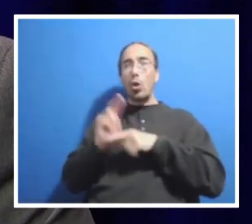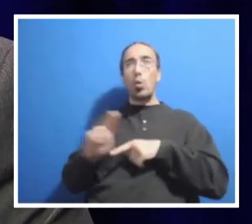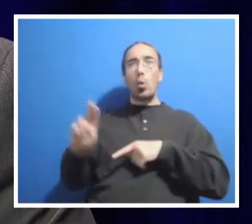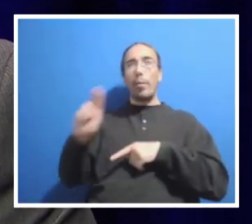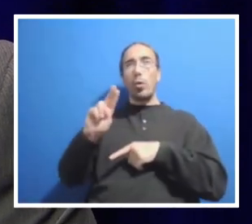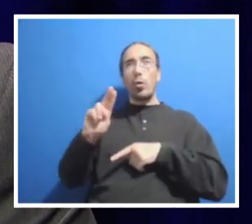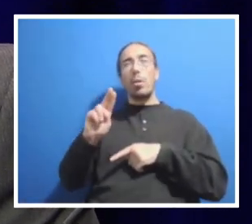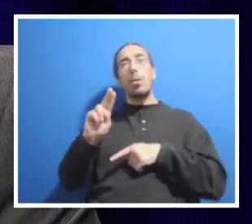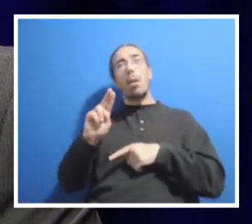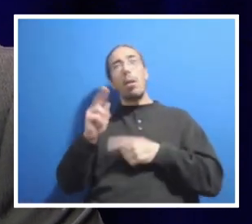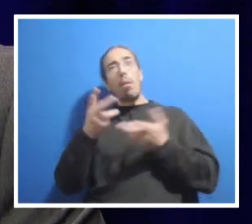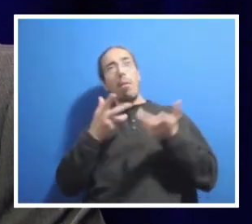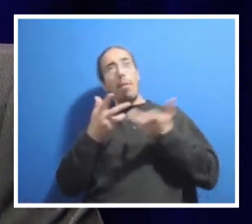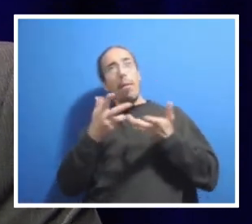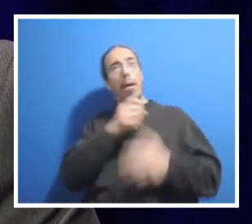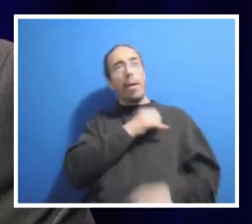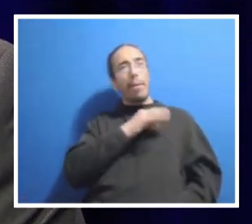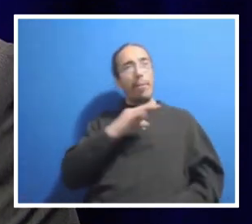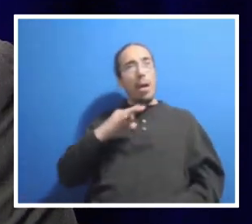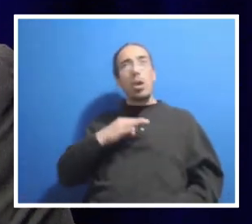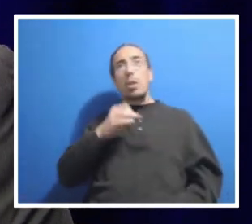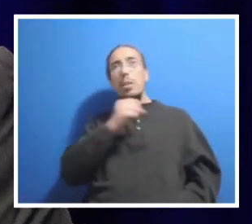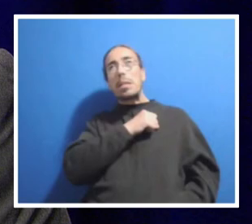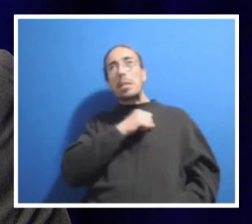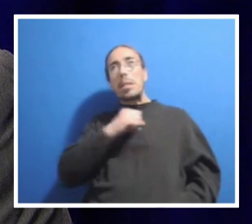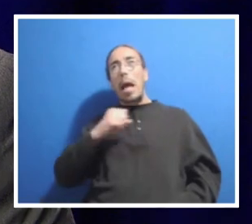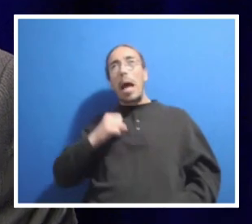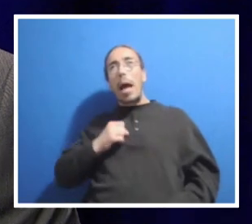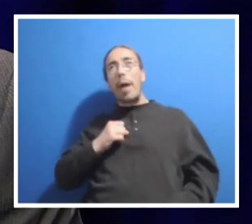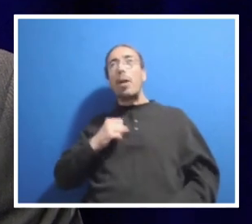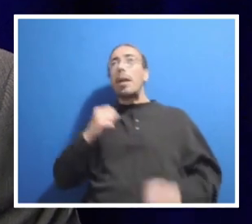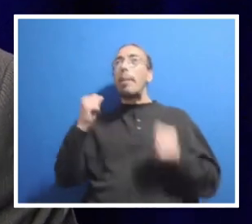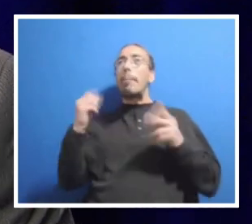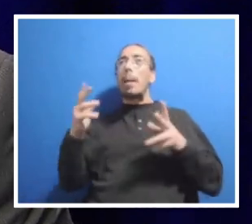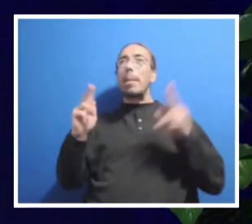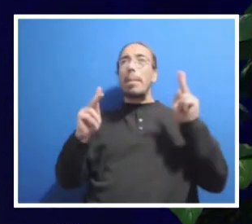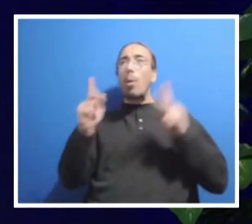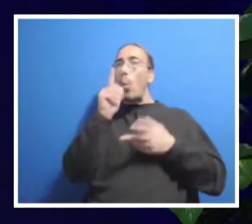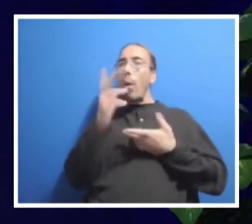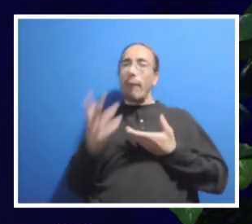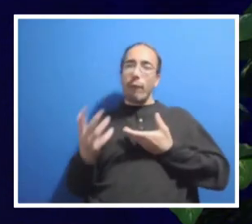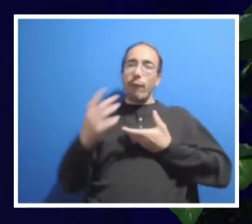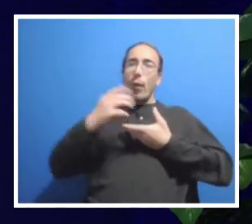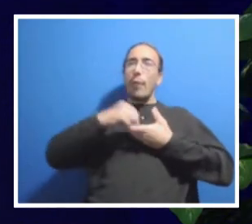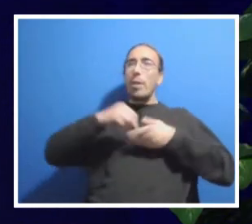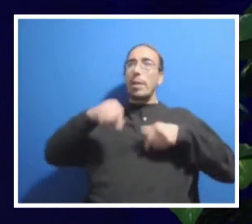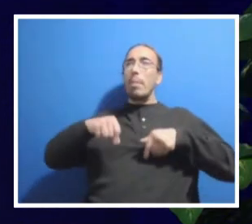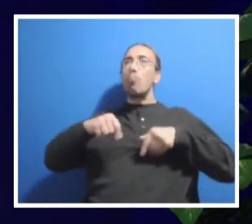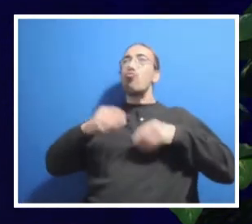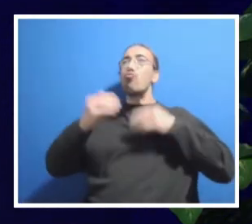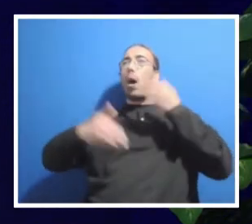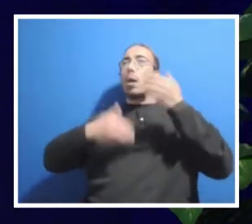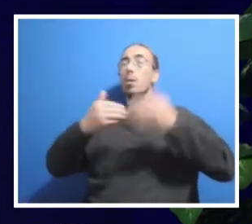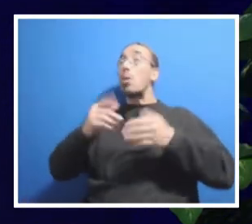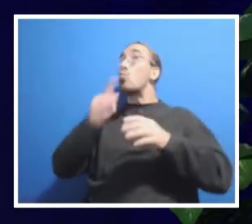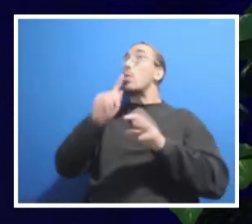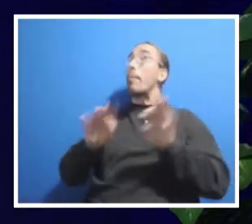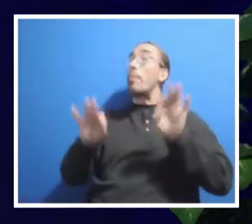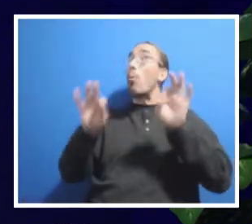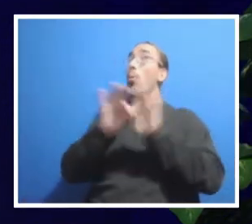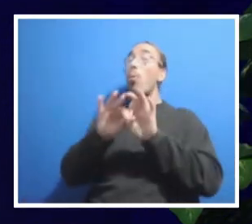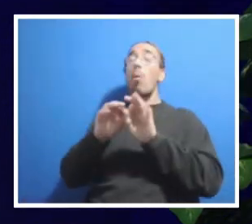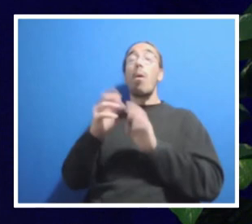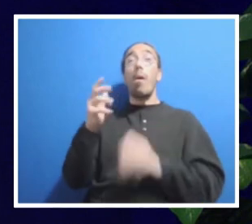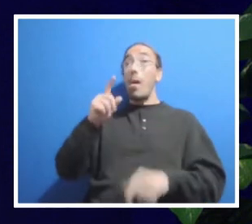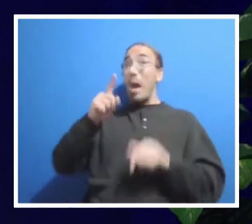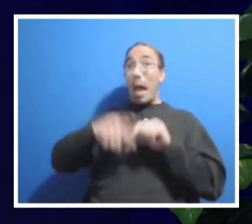faculty, staff, and the various stakeholders we have here at the university in this process? Yeah. It is so critically important. I can't solve this on